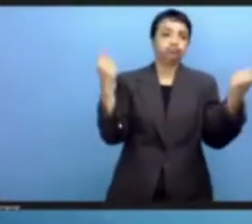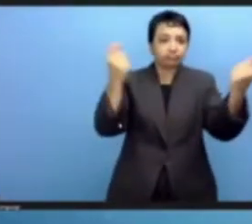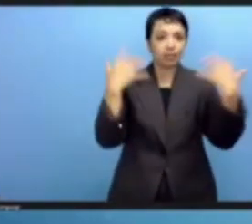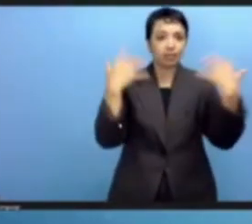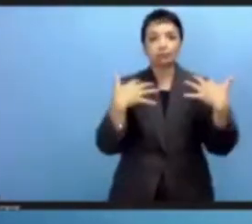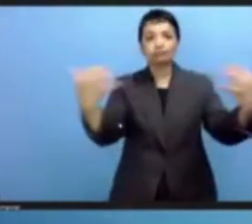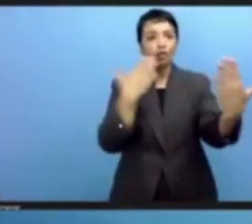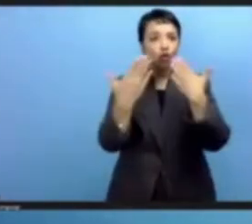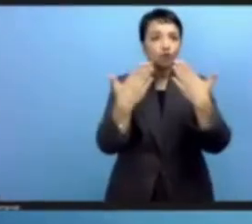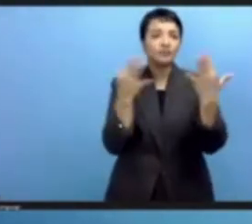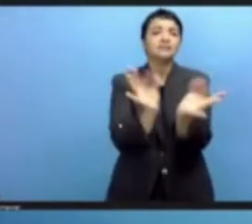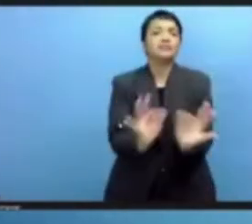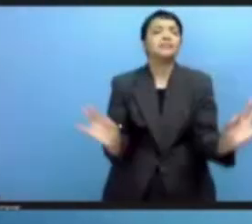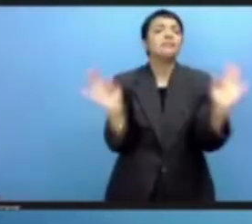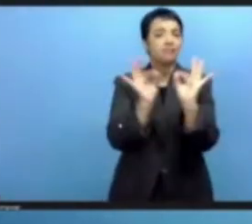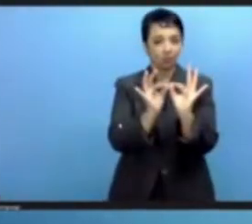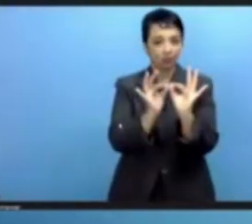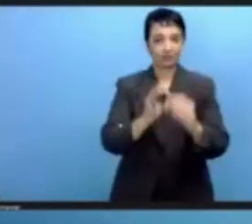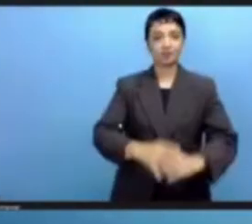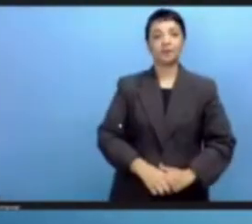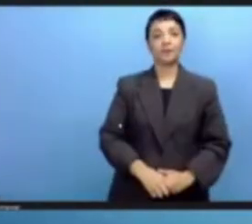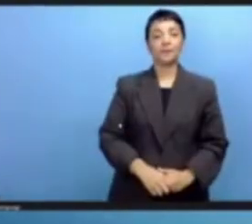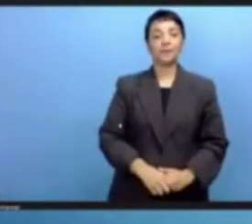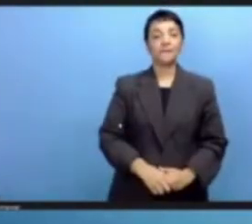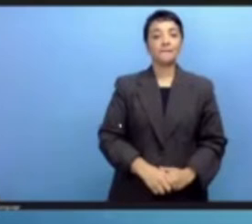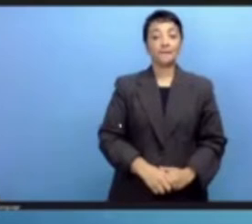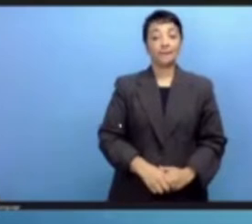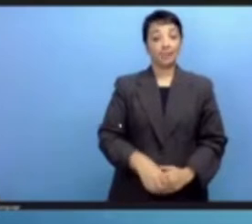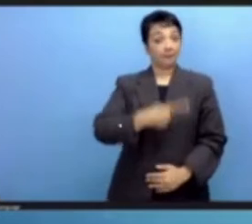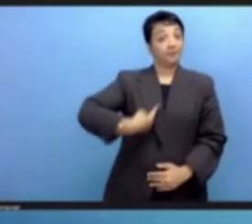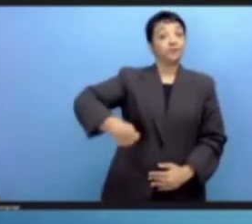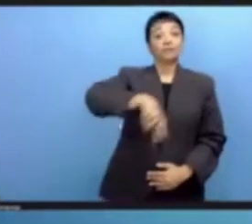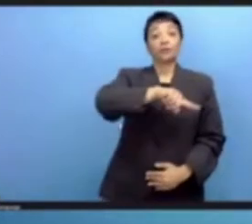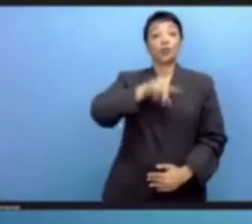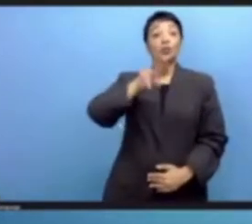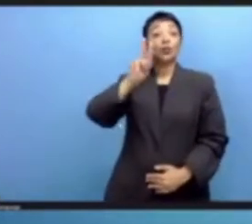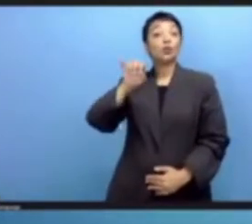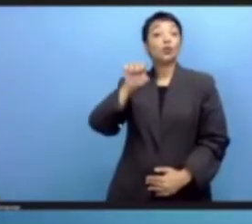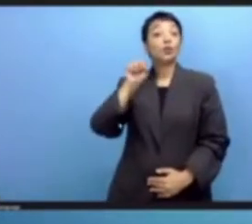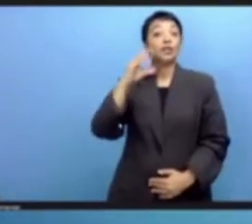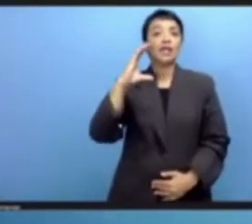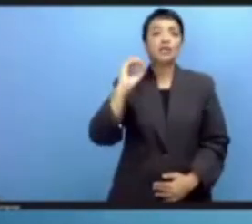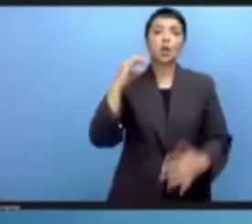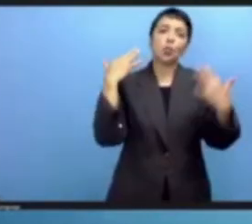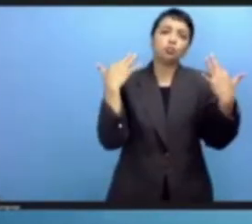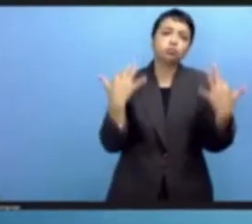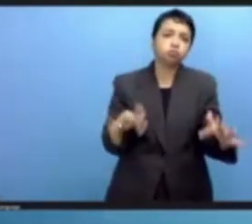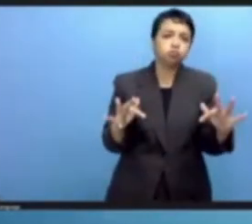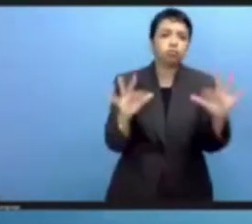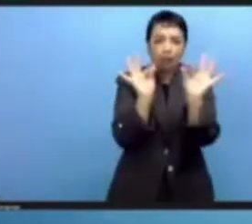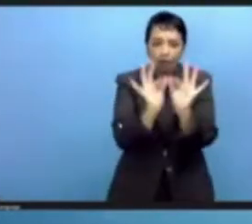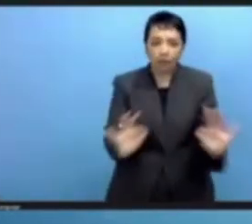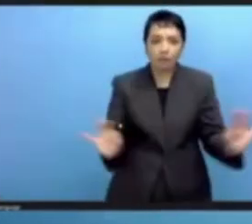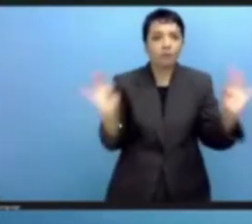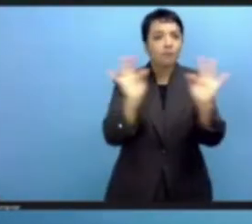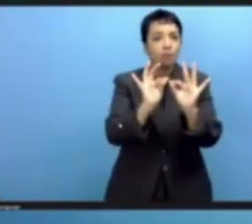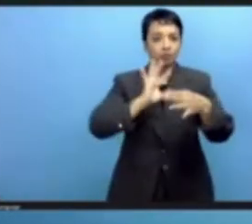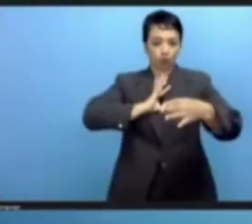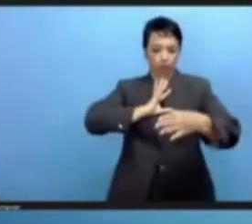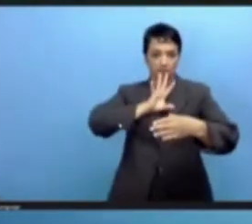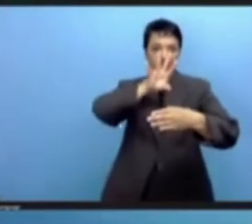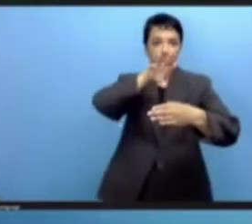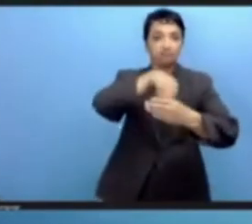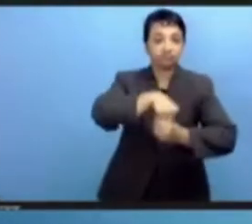UNESCO has been very much involved in the IGF since its start. UNESCO has even hosted